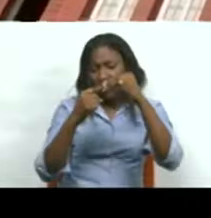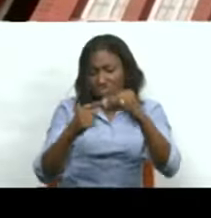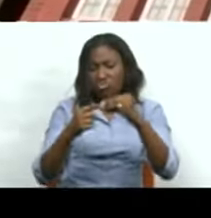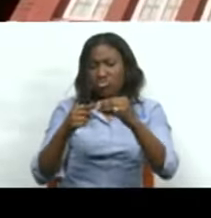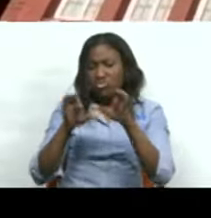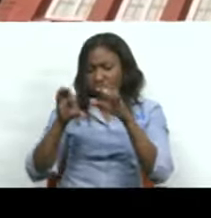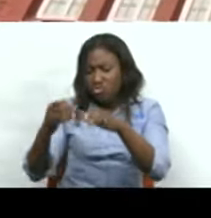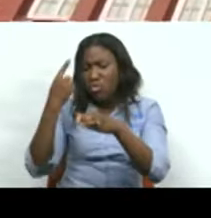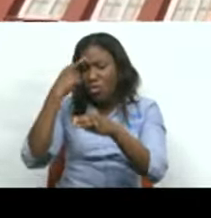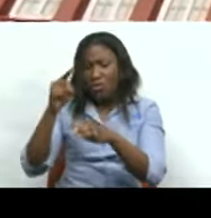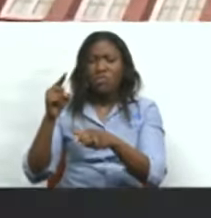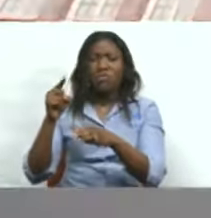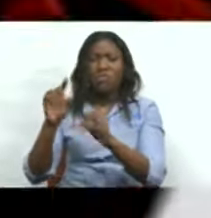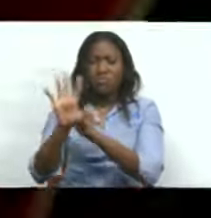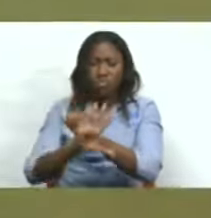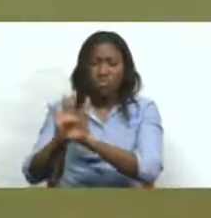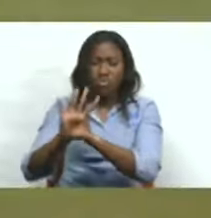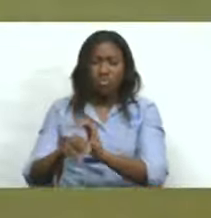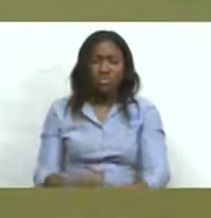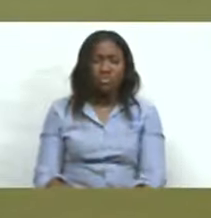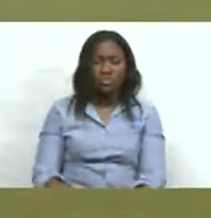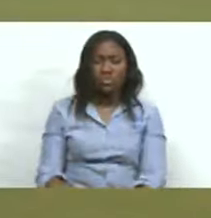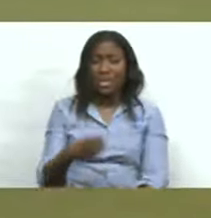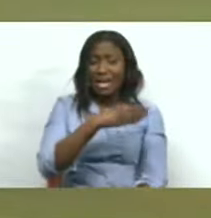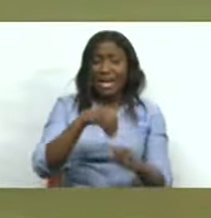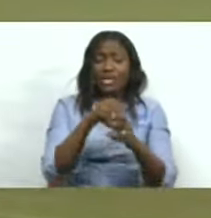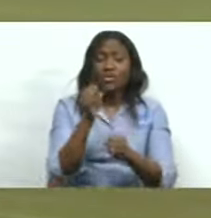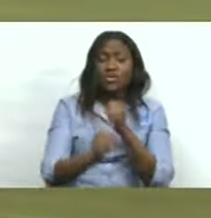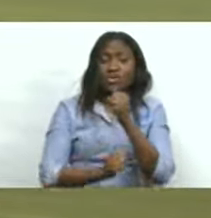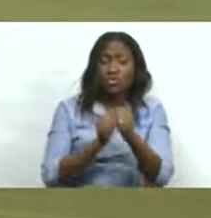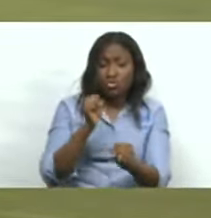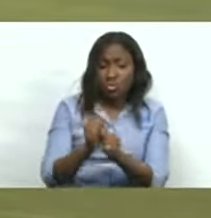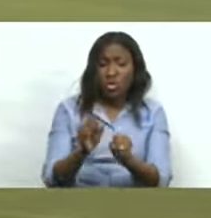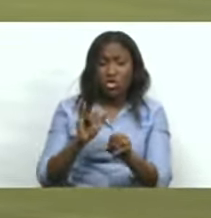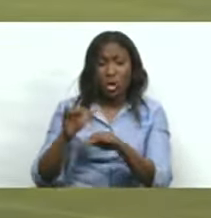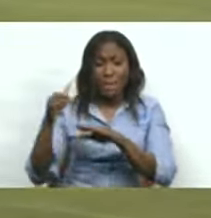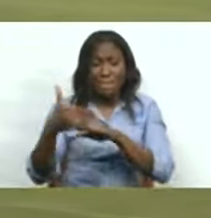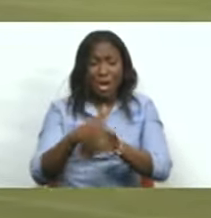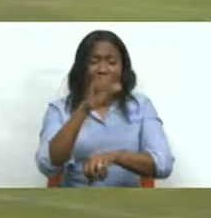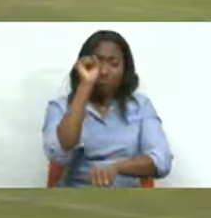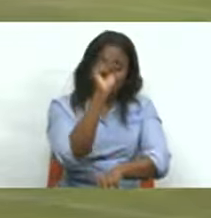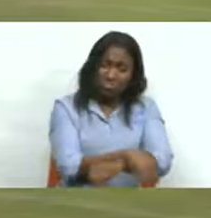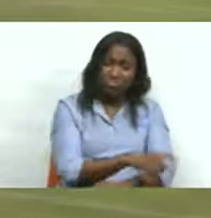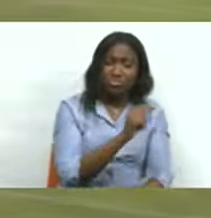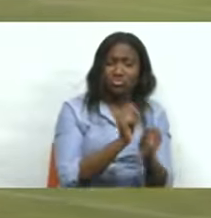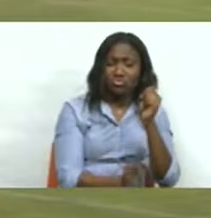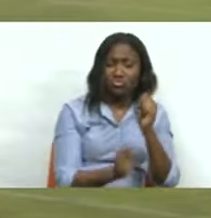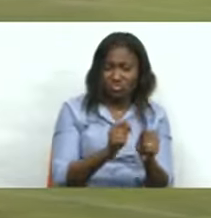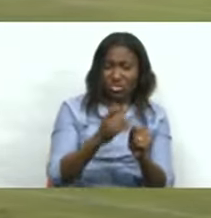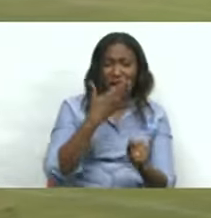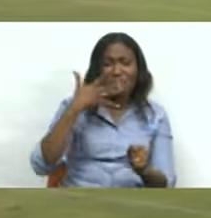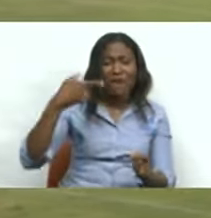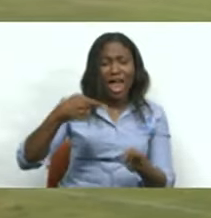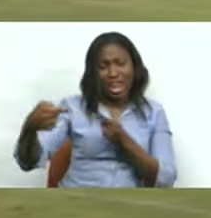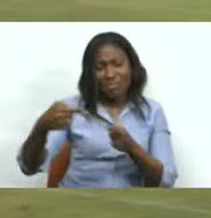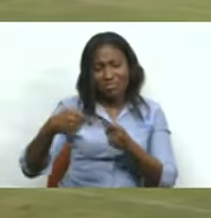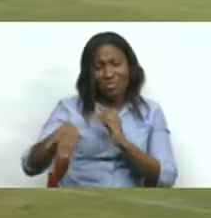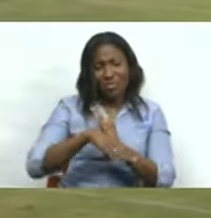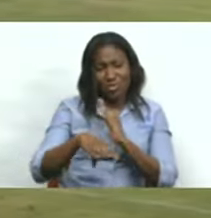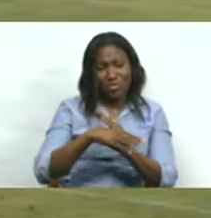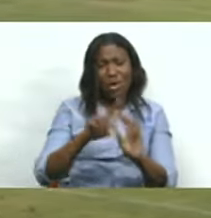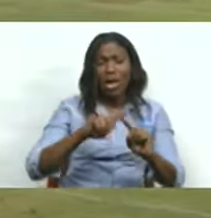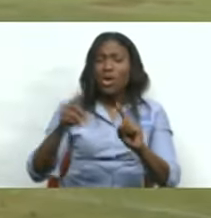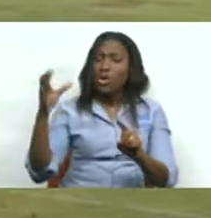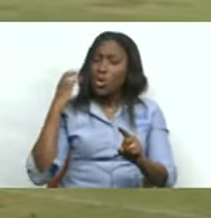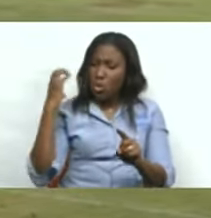under customs and excise. In sport, advantage Jamaica in their two-match friendly series with the Soka Warriors. But Angus